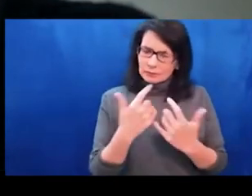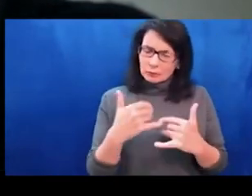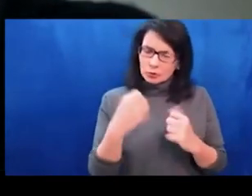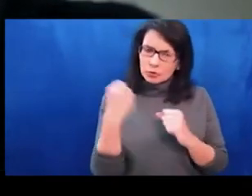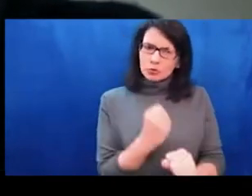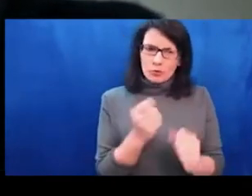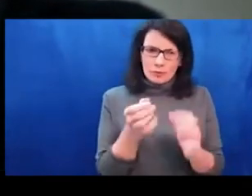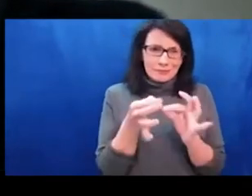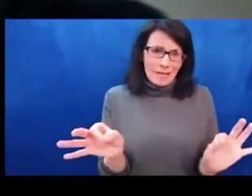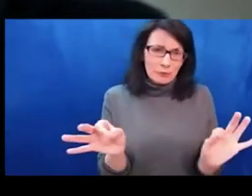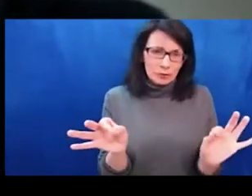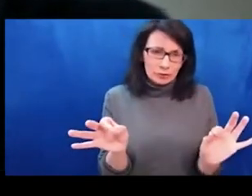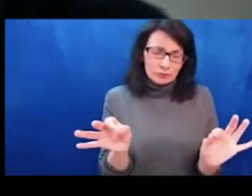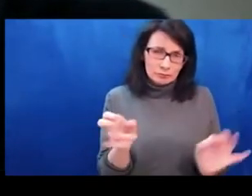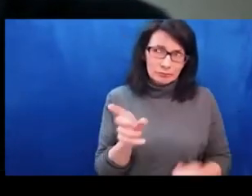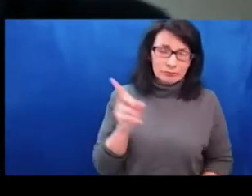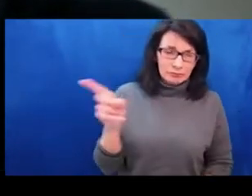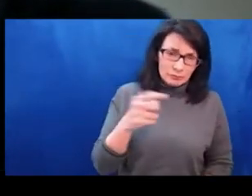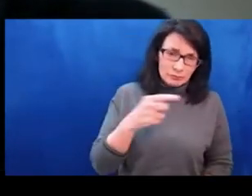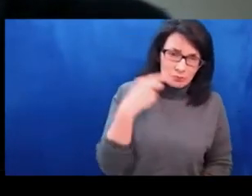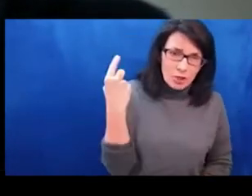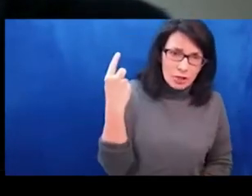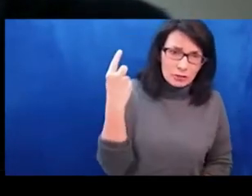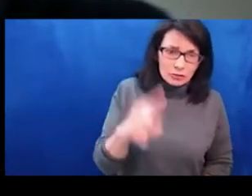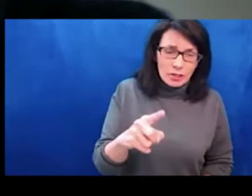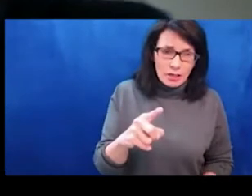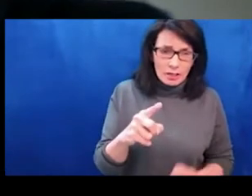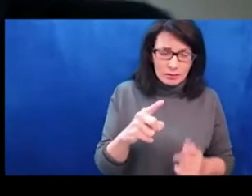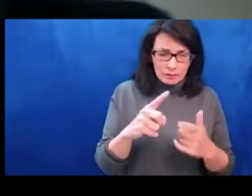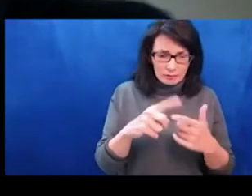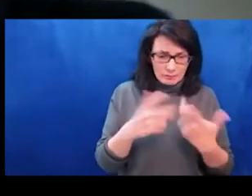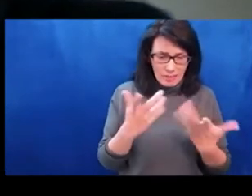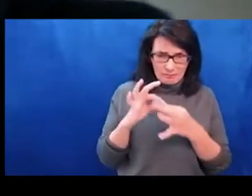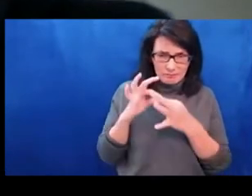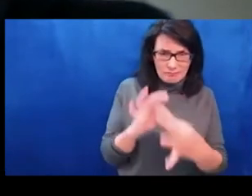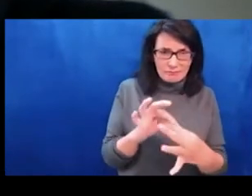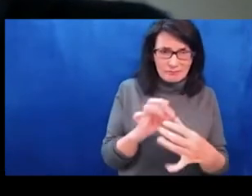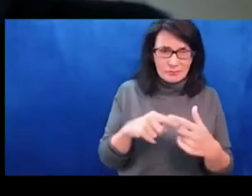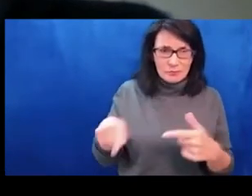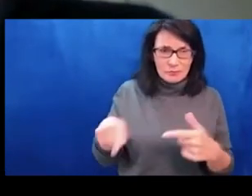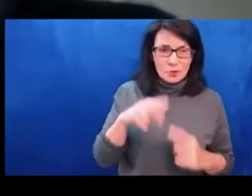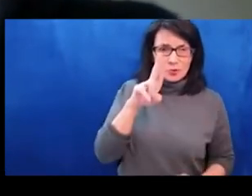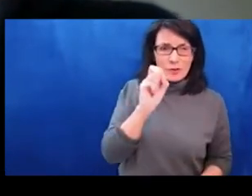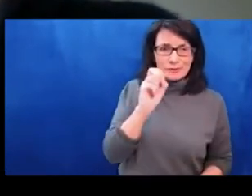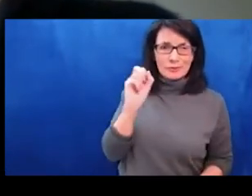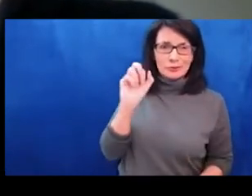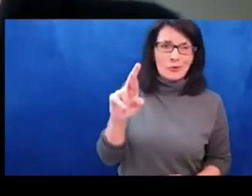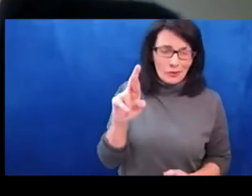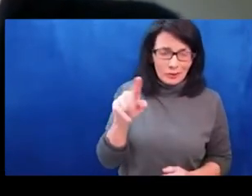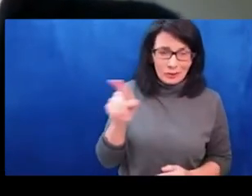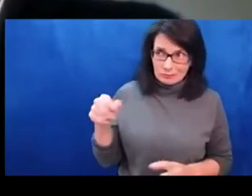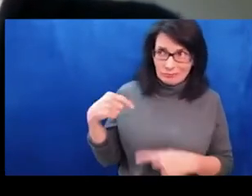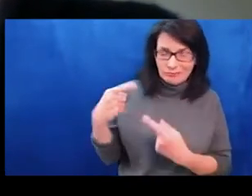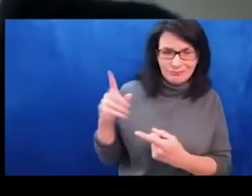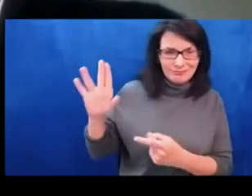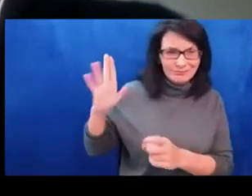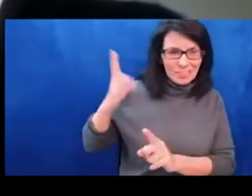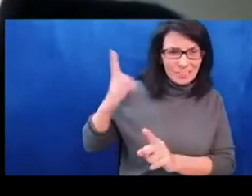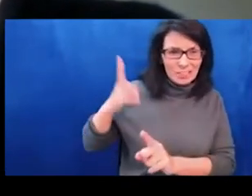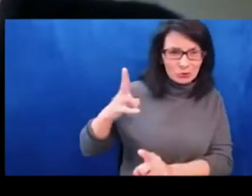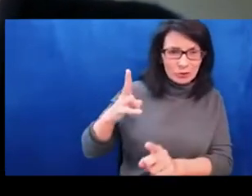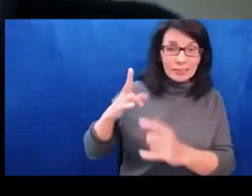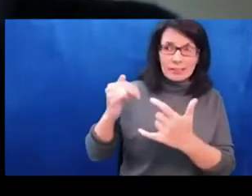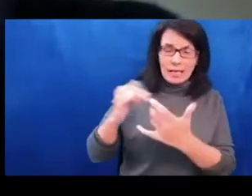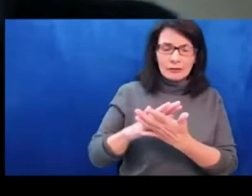And interestingly, we published it on Facebook, but there's been a lot